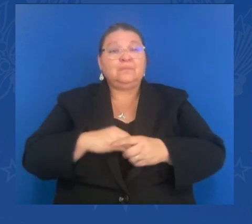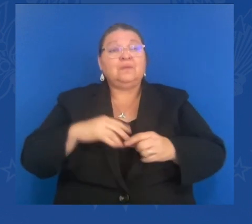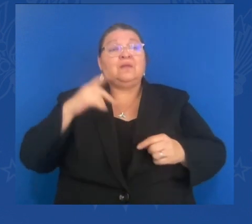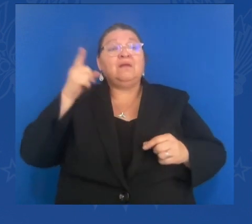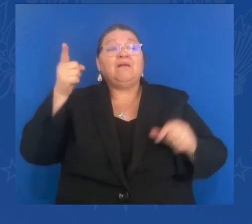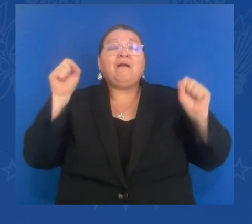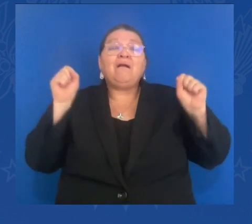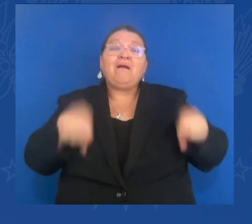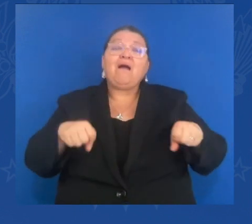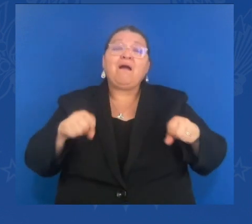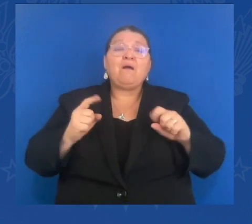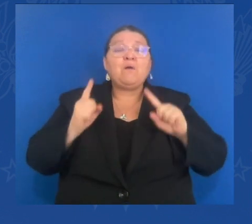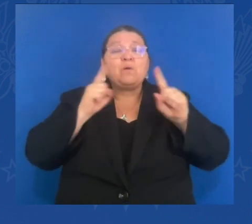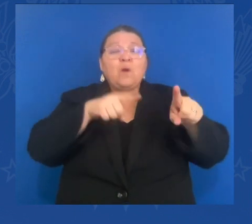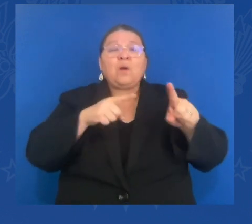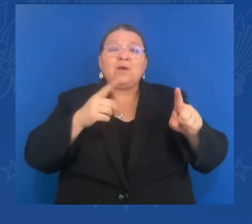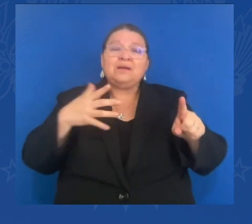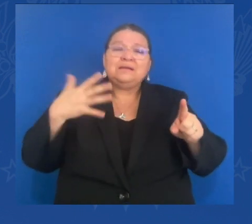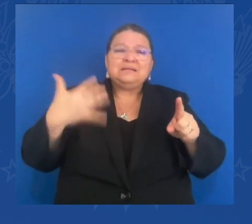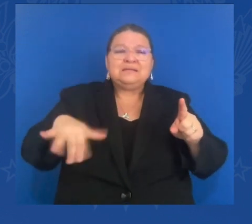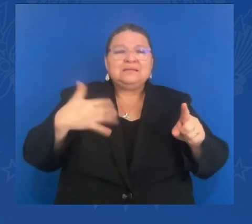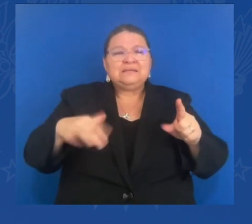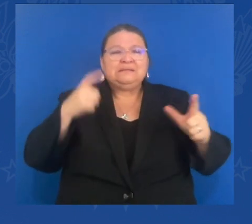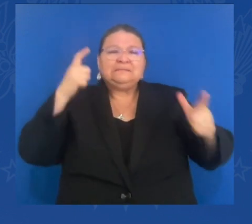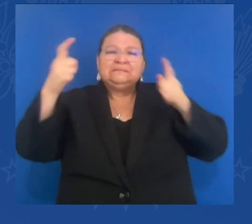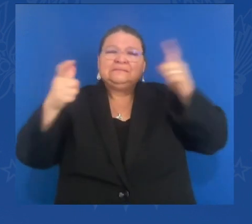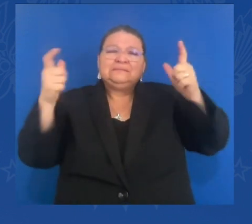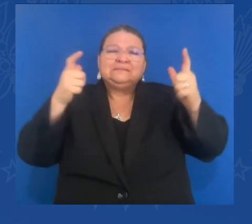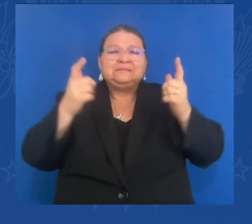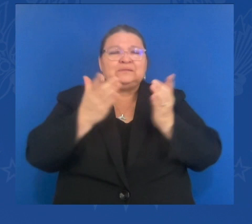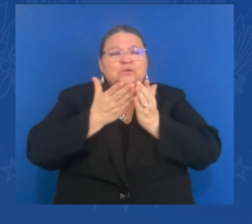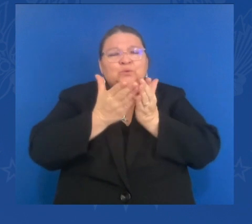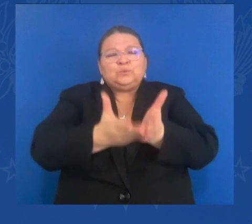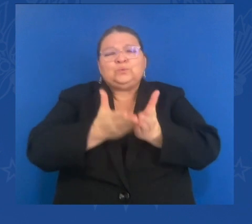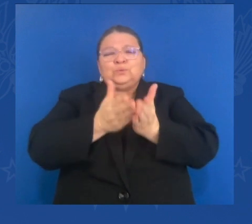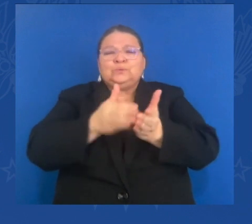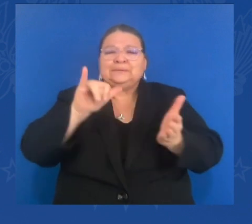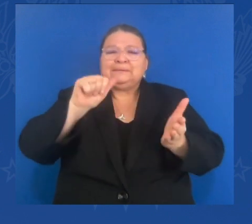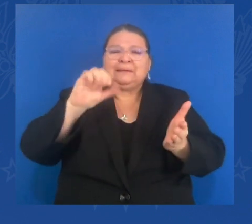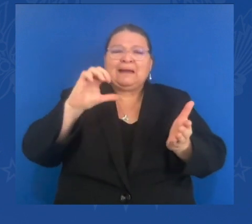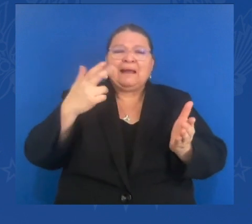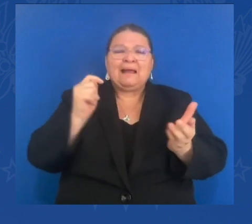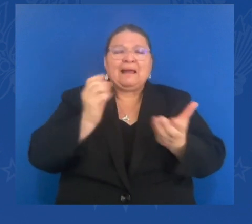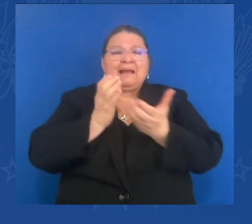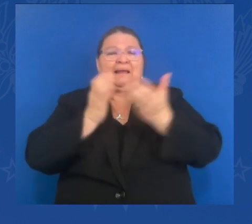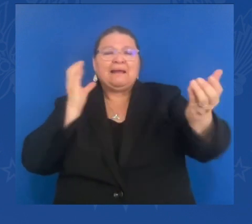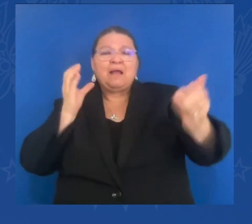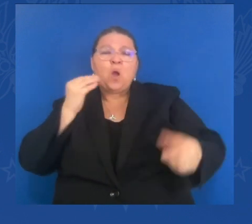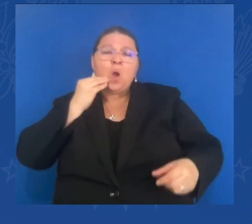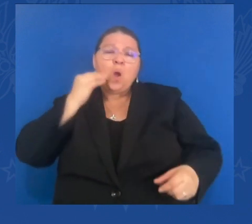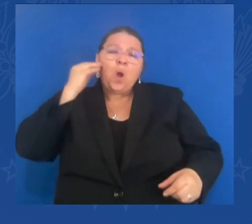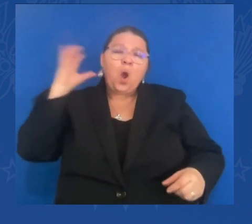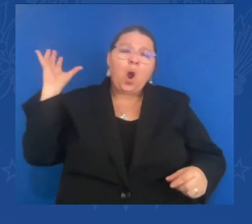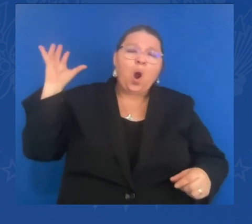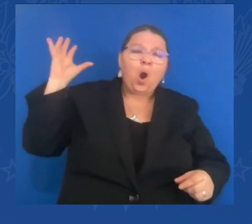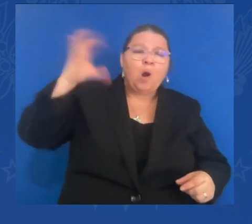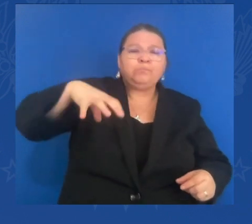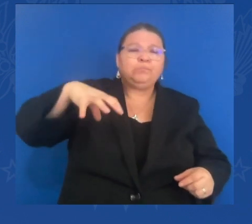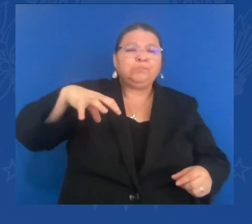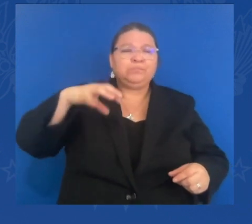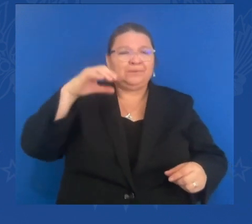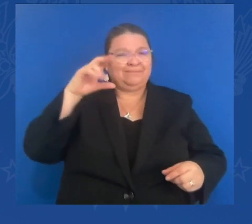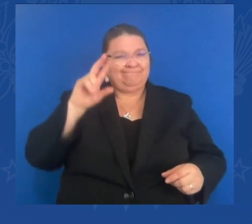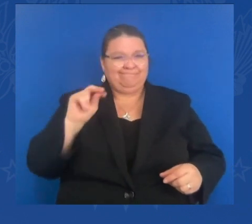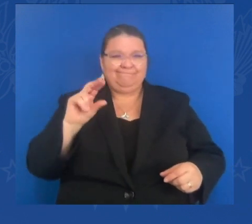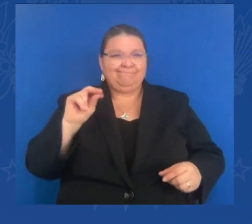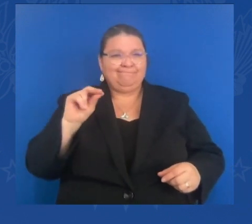of dollars, we're also going to make it harder for them to buy high-end products manufactured in our country. We're banning